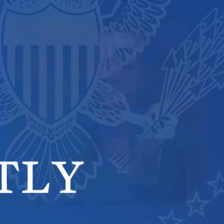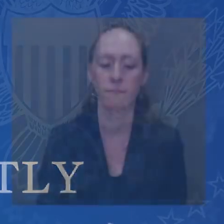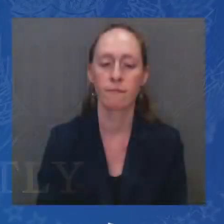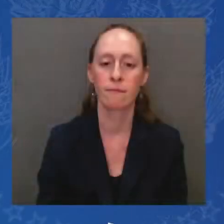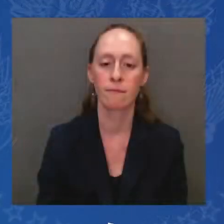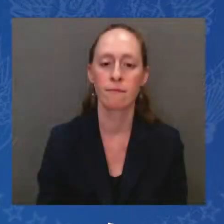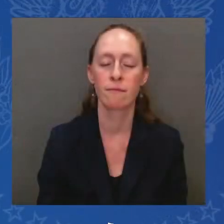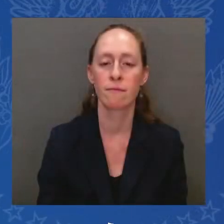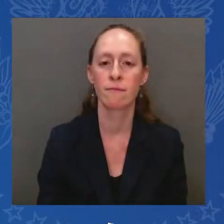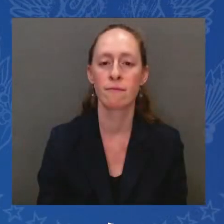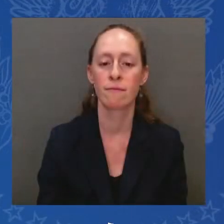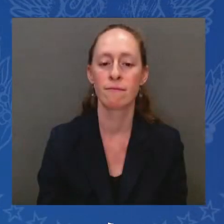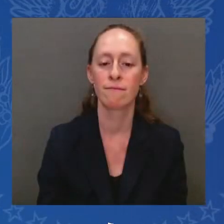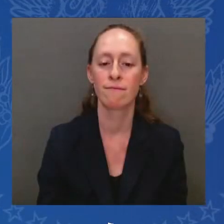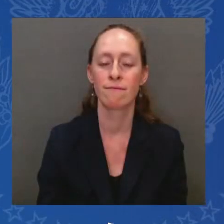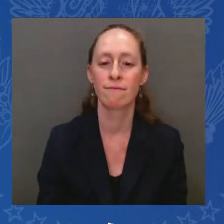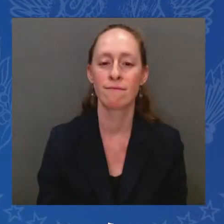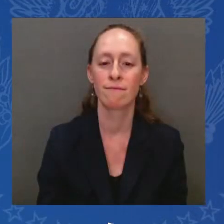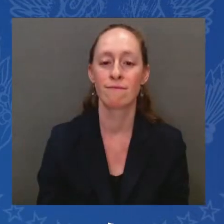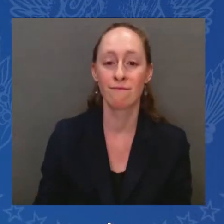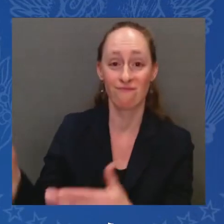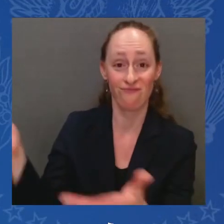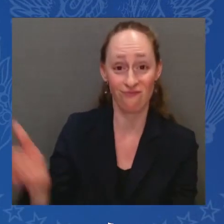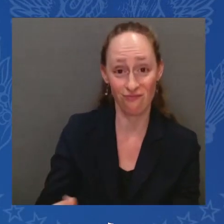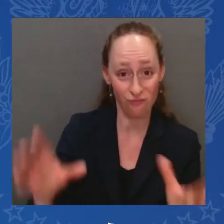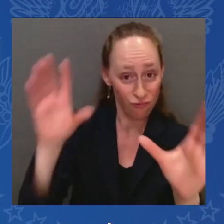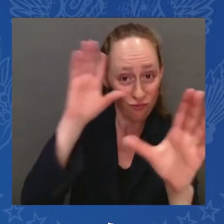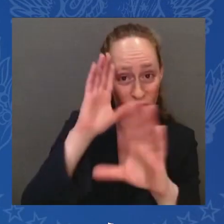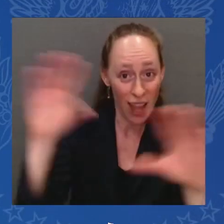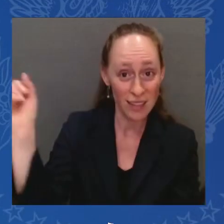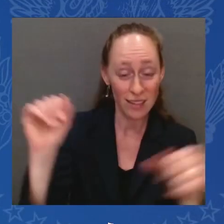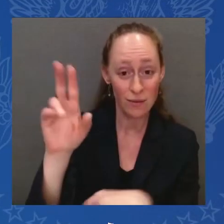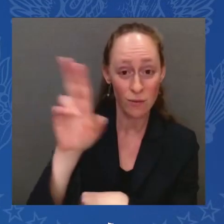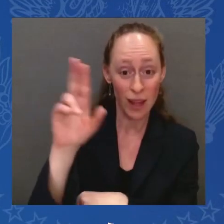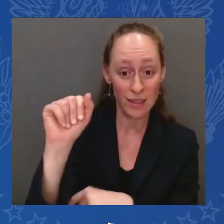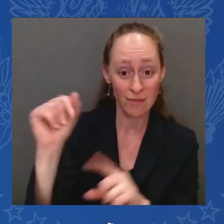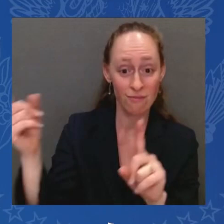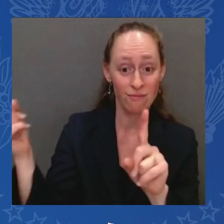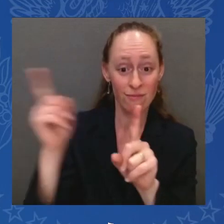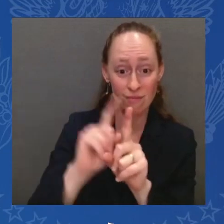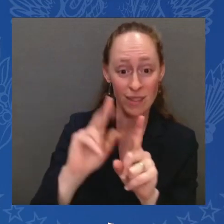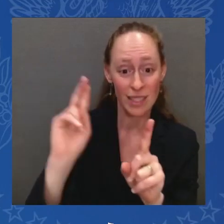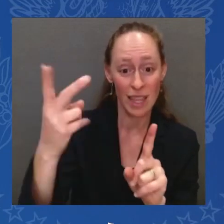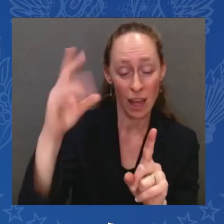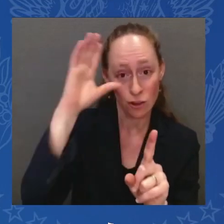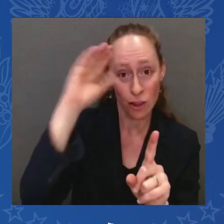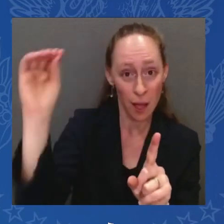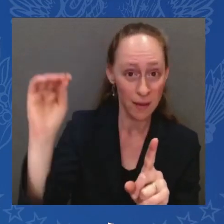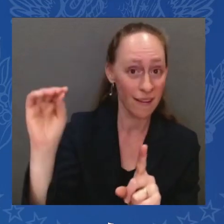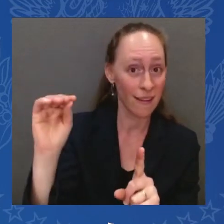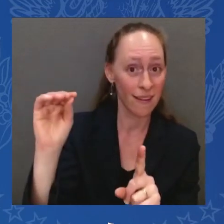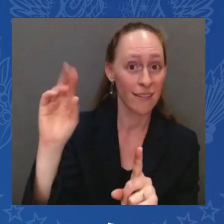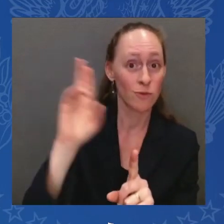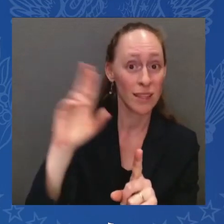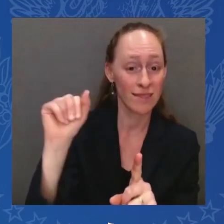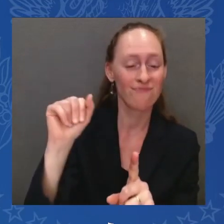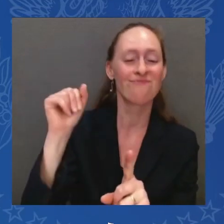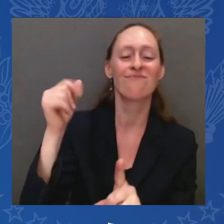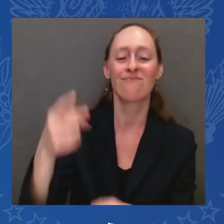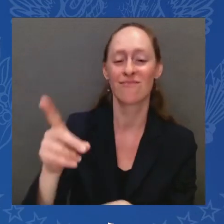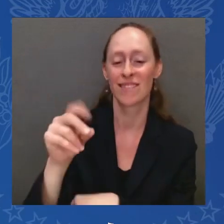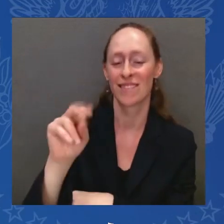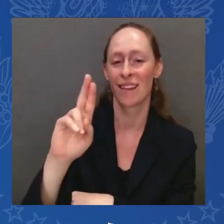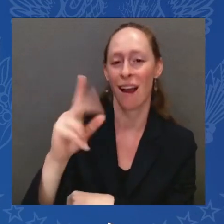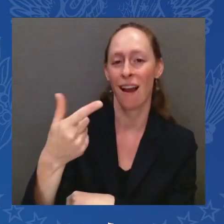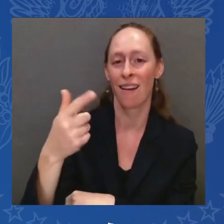The President of the United States, joined by the second gentleman of the United States, Mr. Douglas Emhoff. Please, everybody sit down. Thank